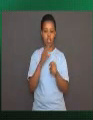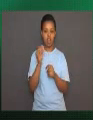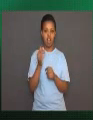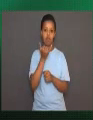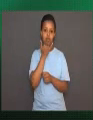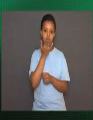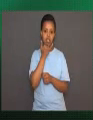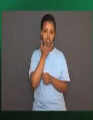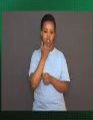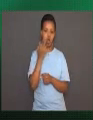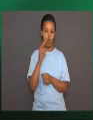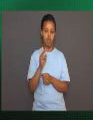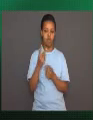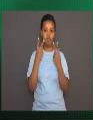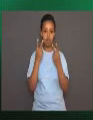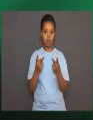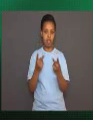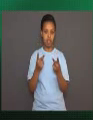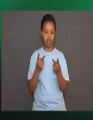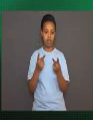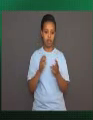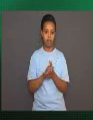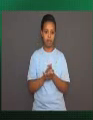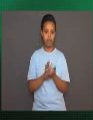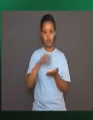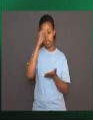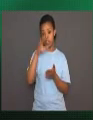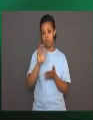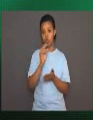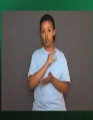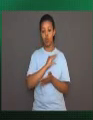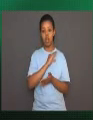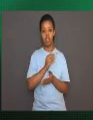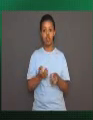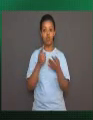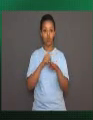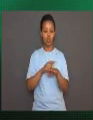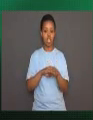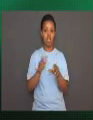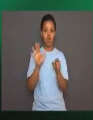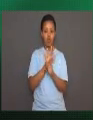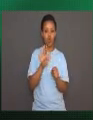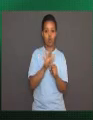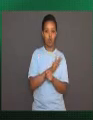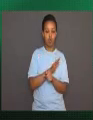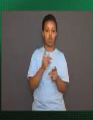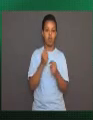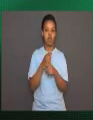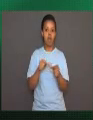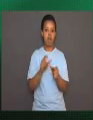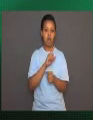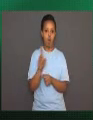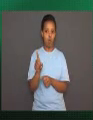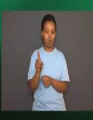insight. Learned behaviors are usually not fully functional the first